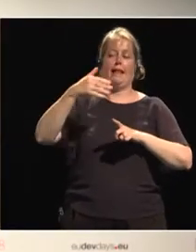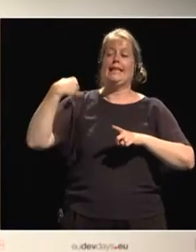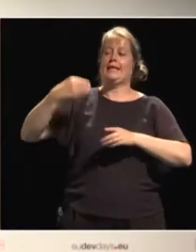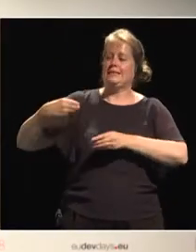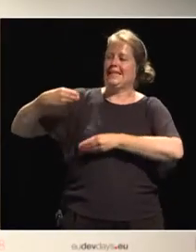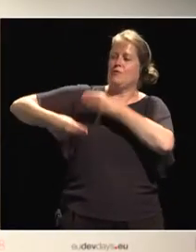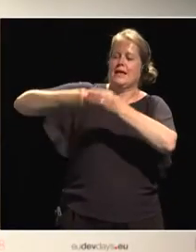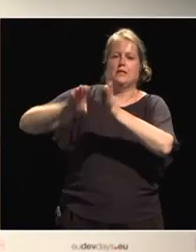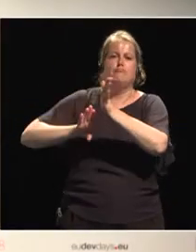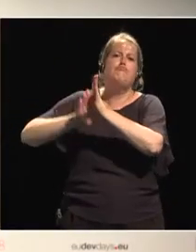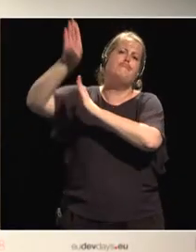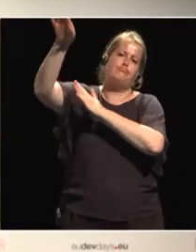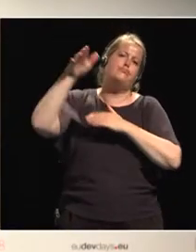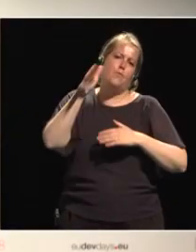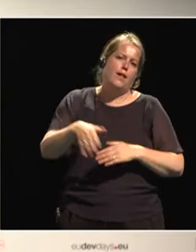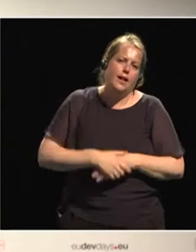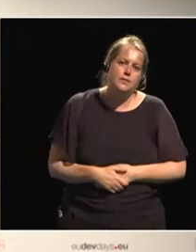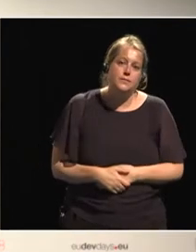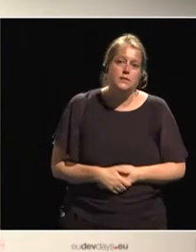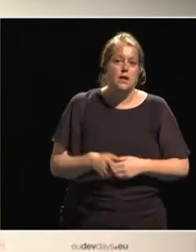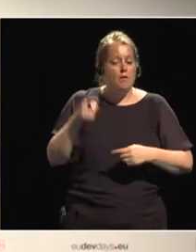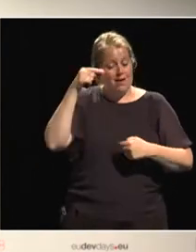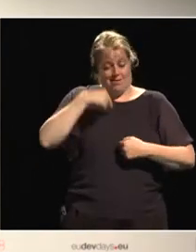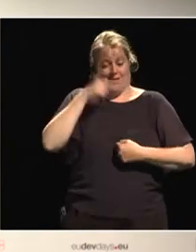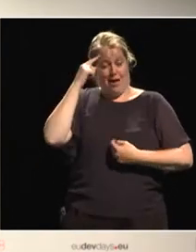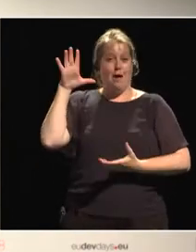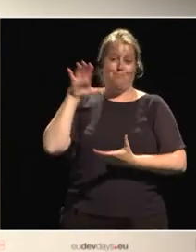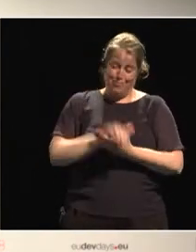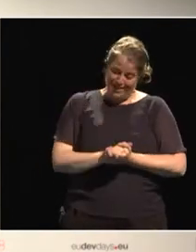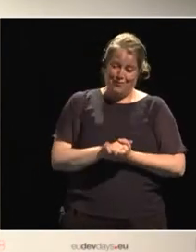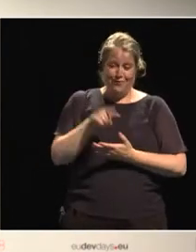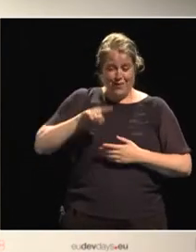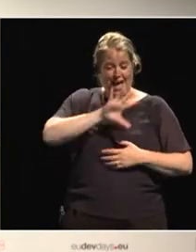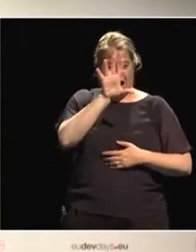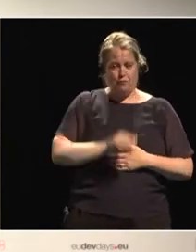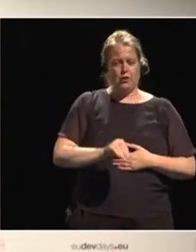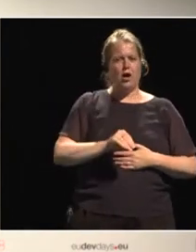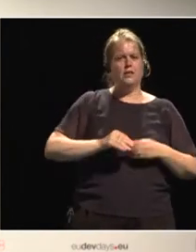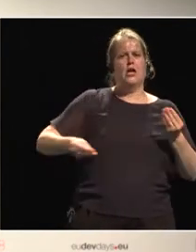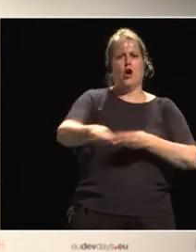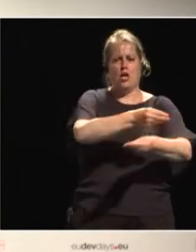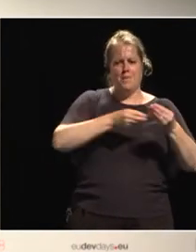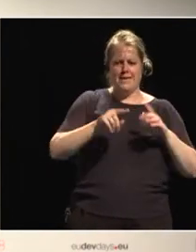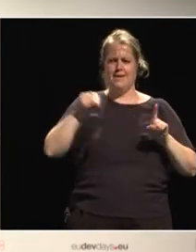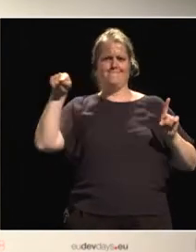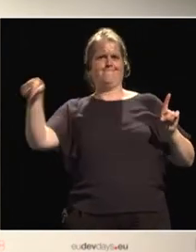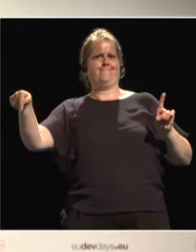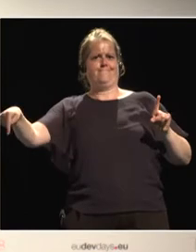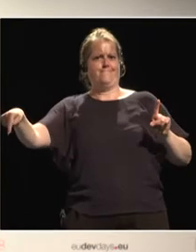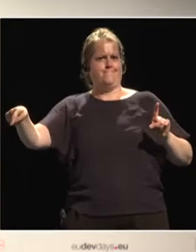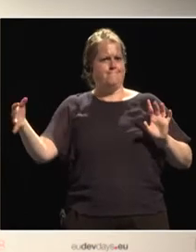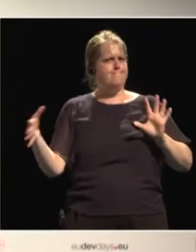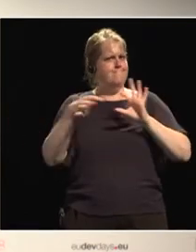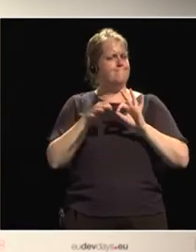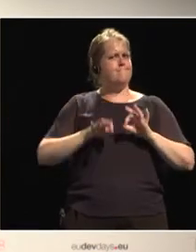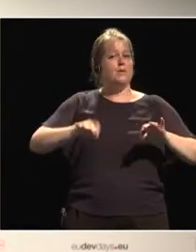farming. Because I believe Africans, our economy rises in the soil. So if we improve the agriculture sector,